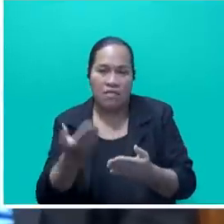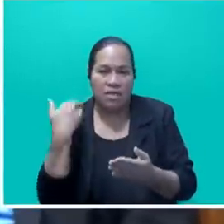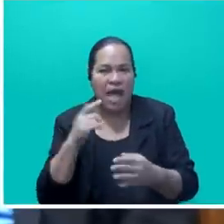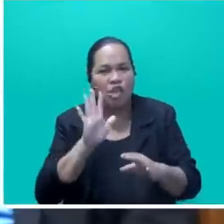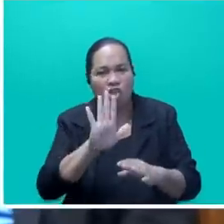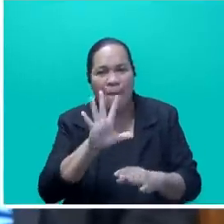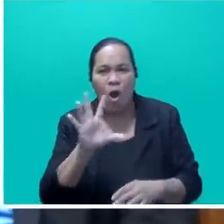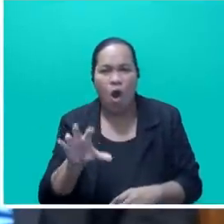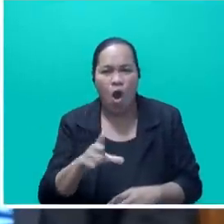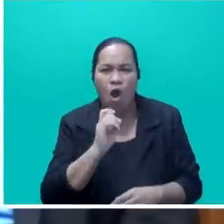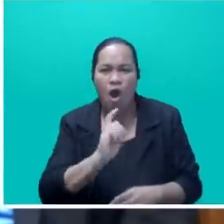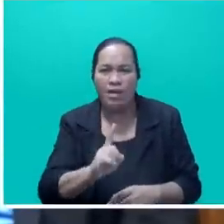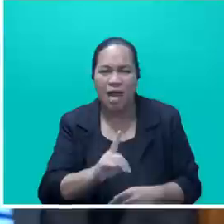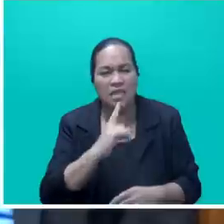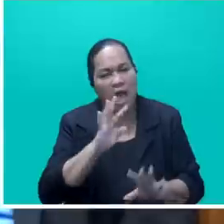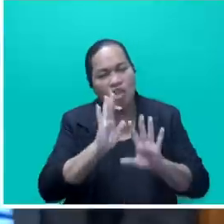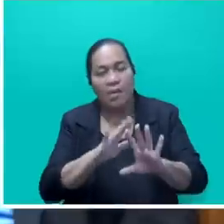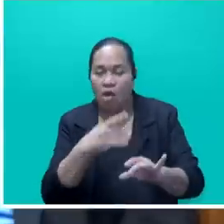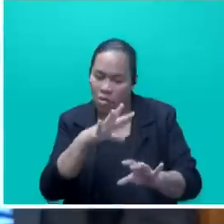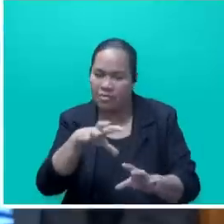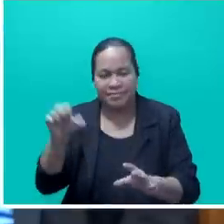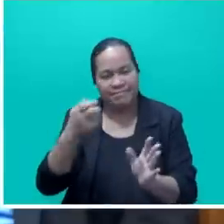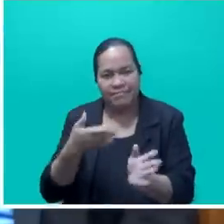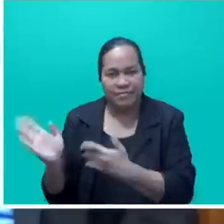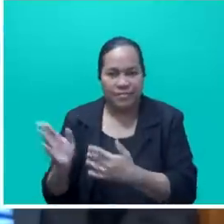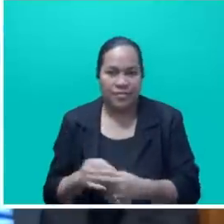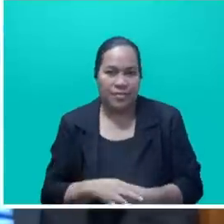order, our Honorable Speaker. On regionalism,